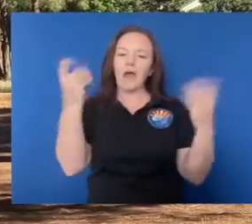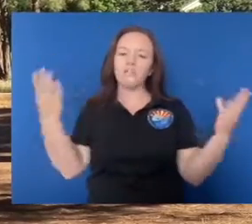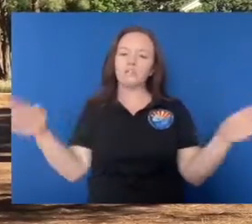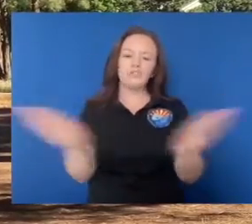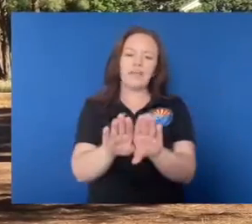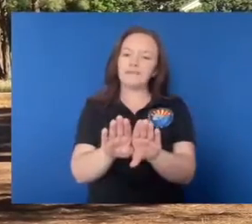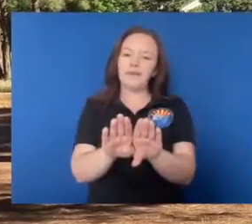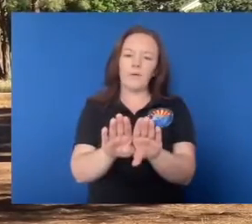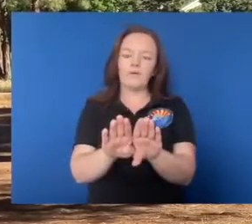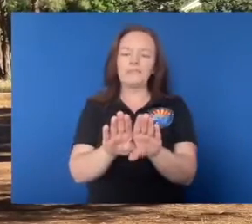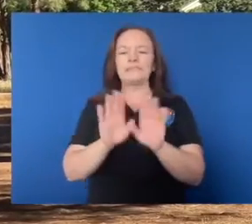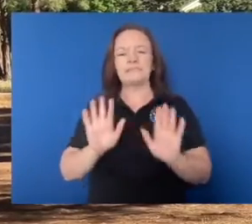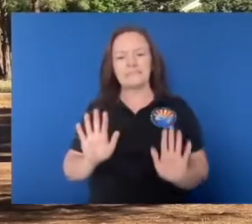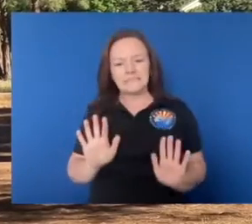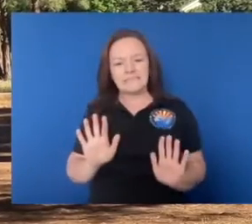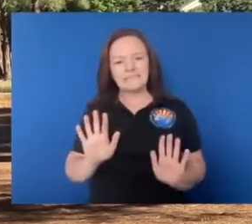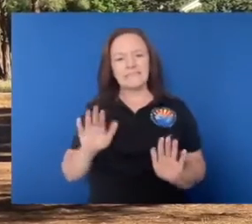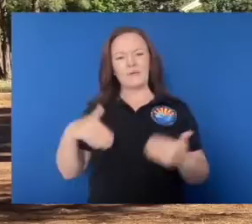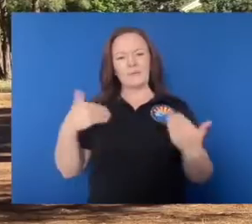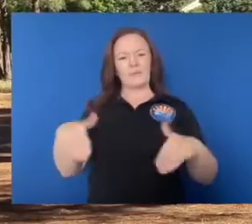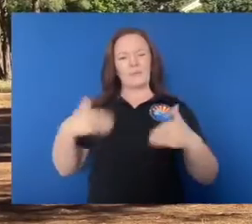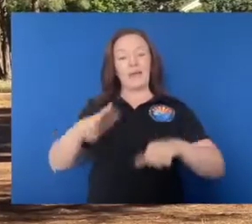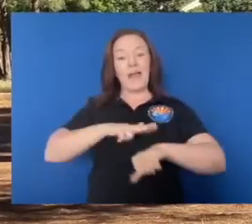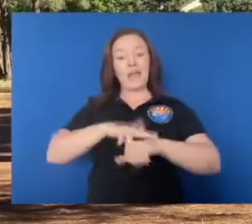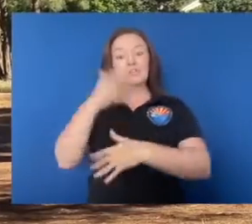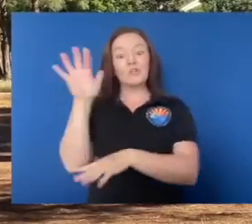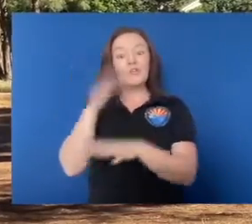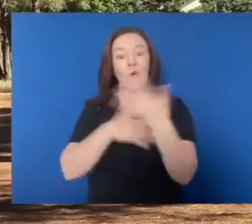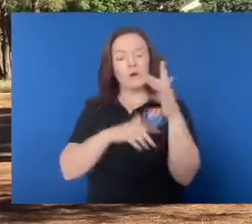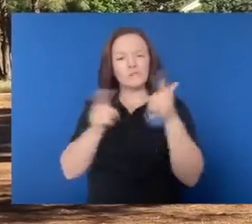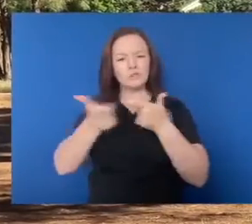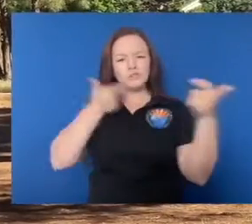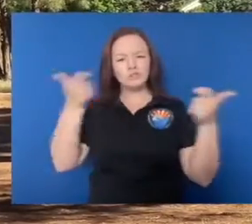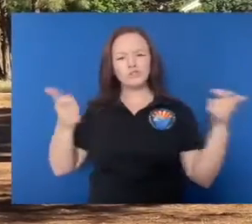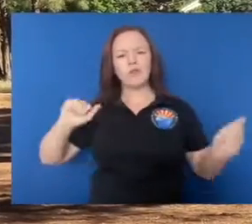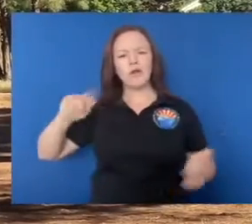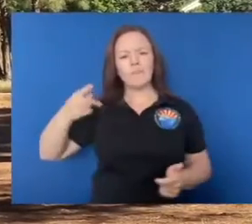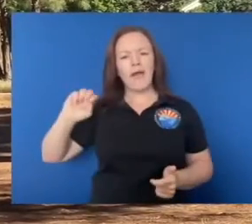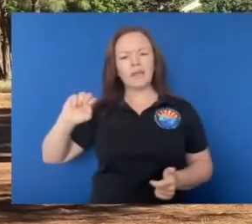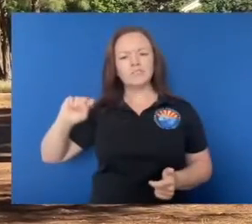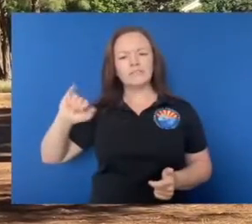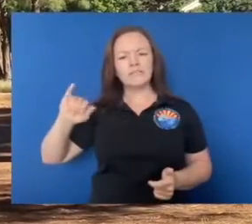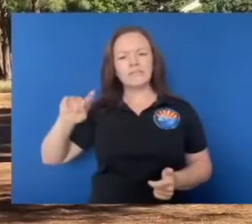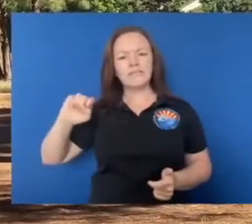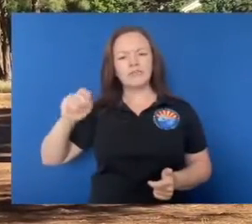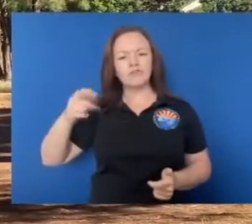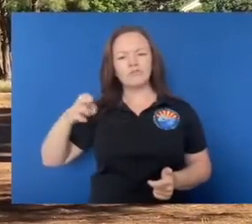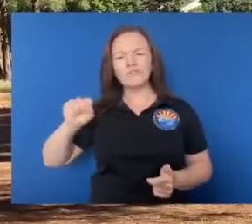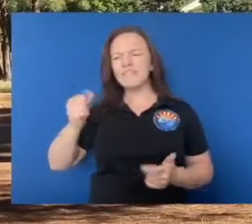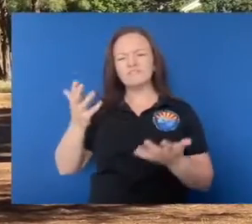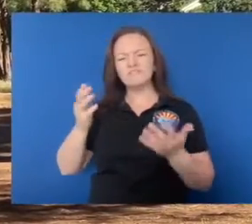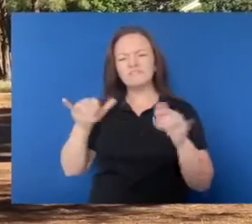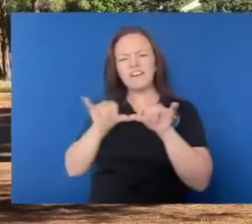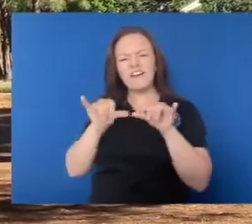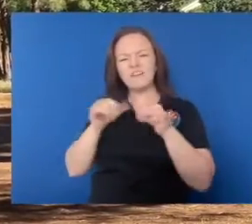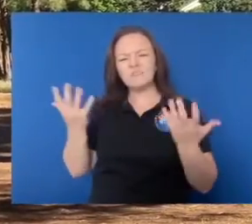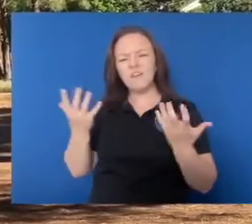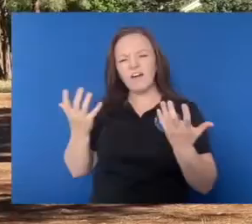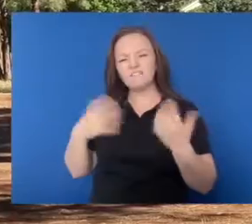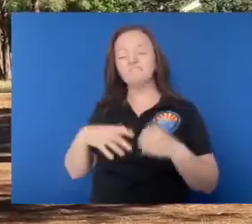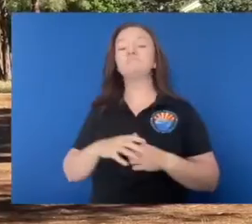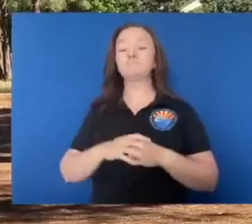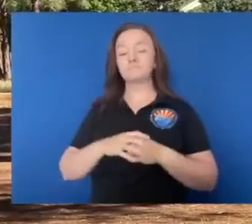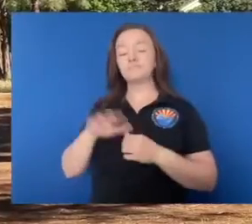it down. How many, how big is the national forest, the Apache Sitgreaves National Forest? The Apache